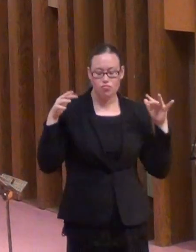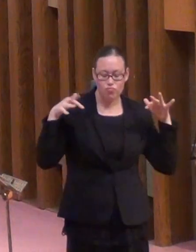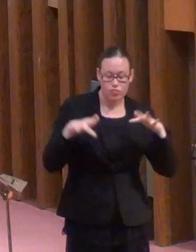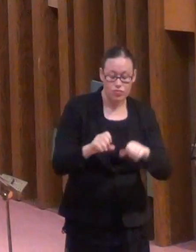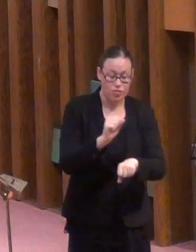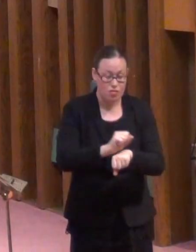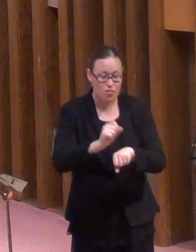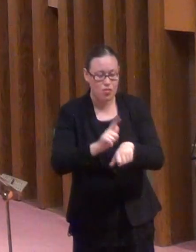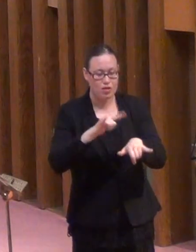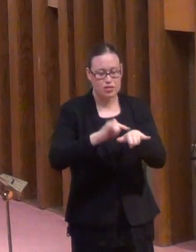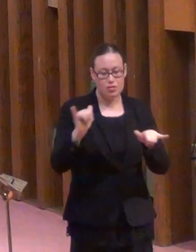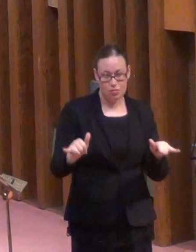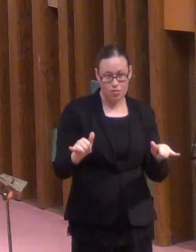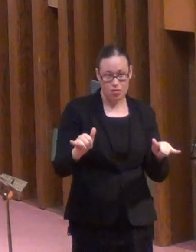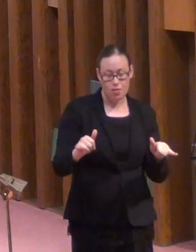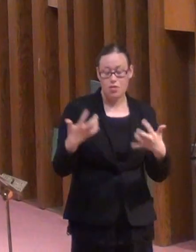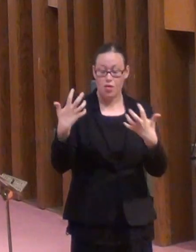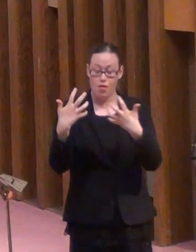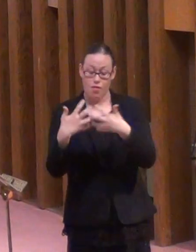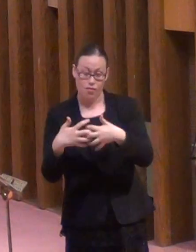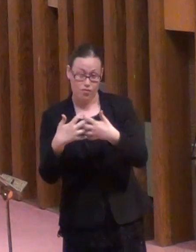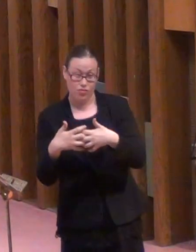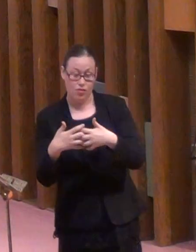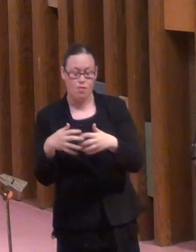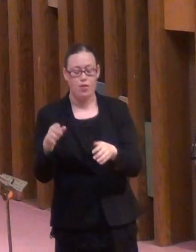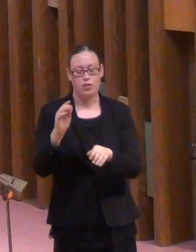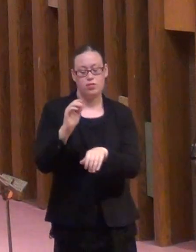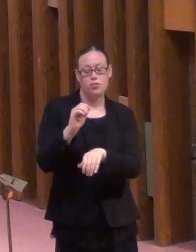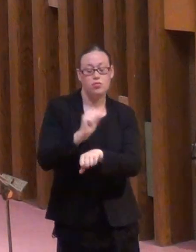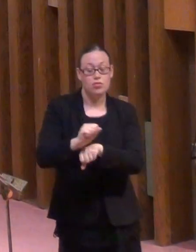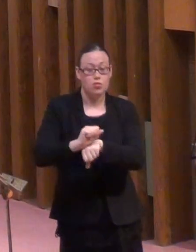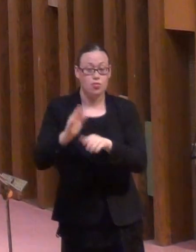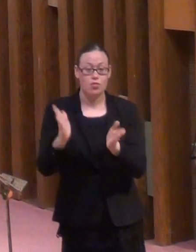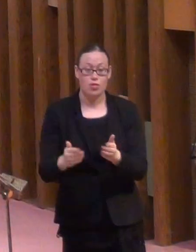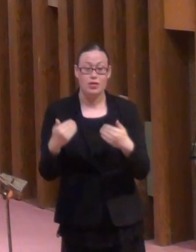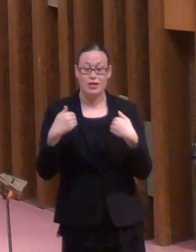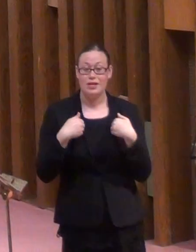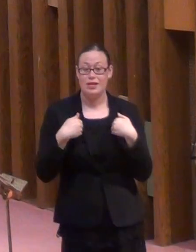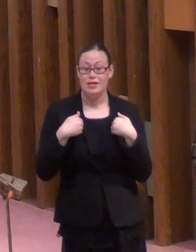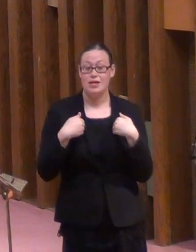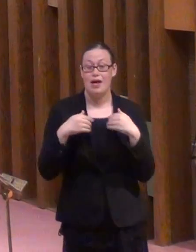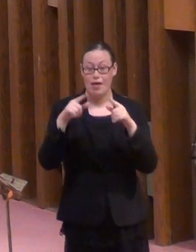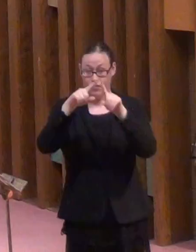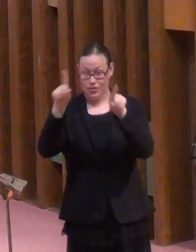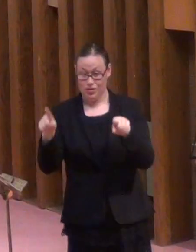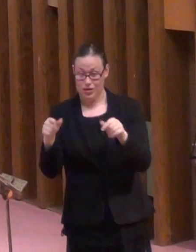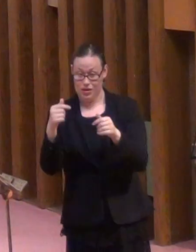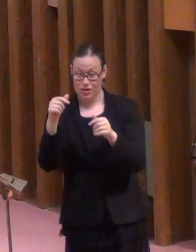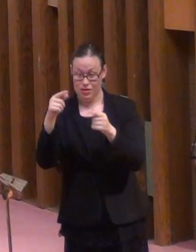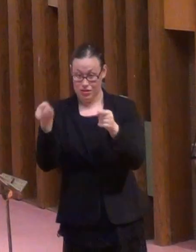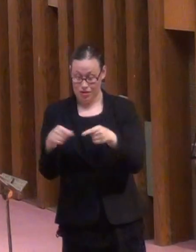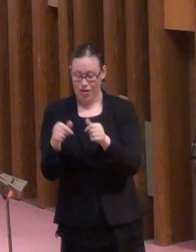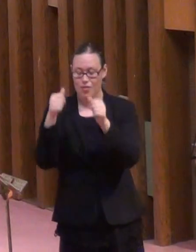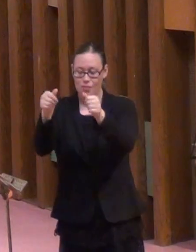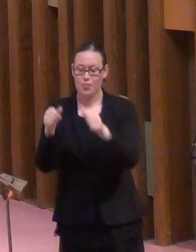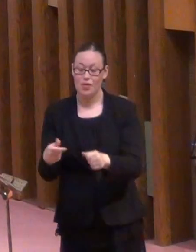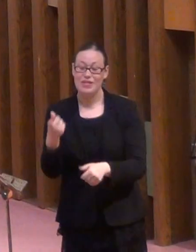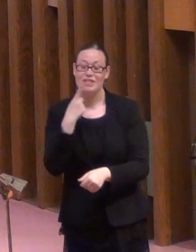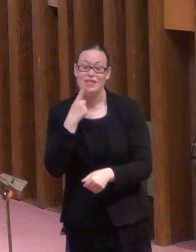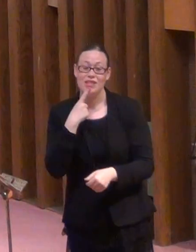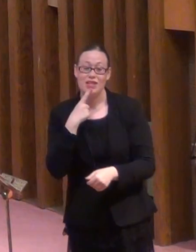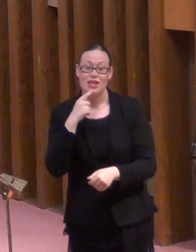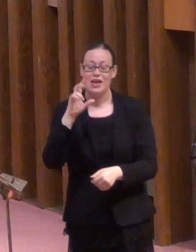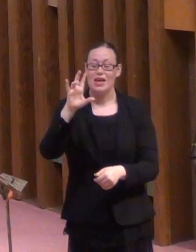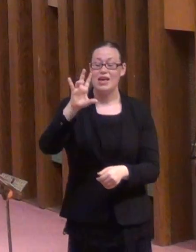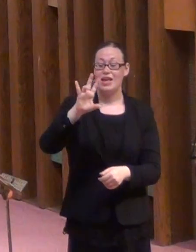workers posted a sign outside their office that says it's 72 degrees inside because